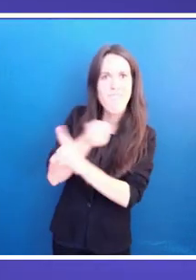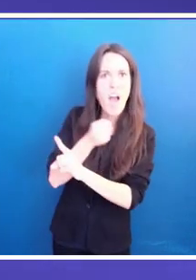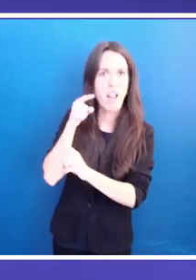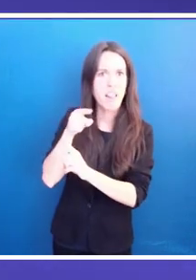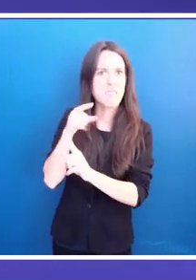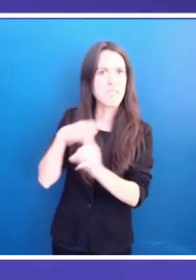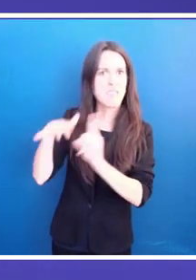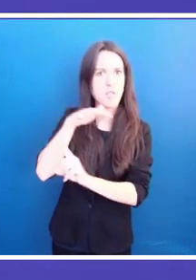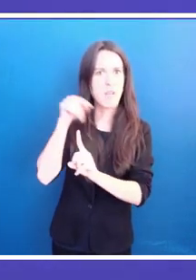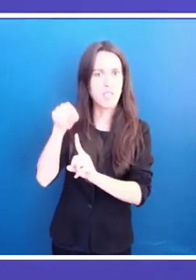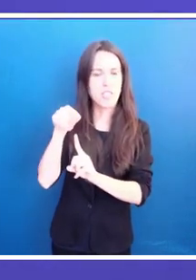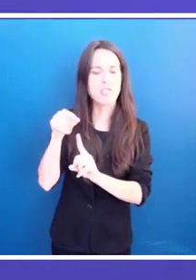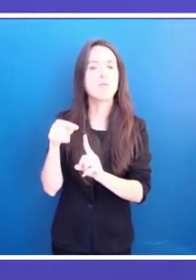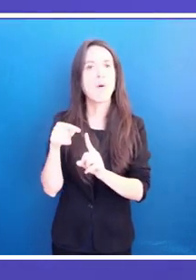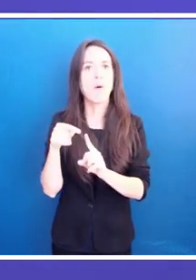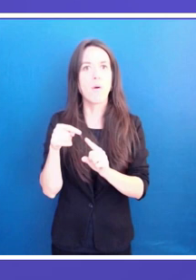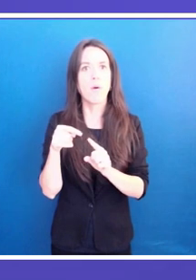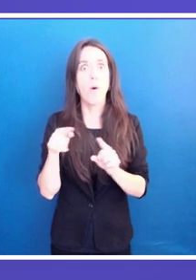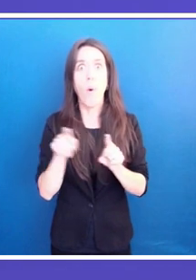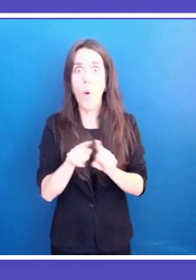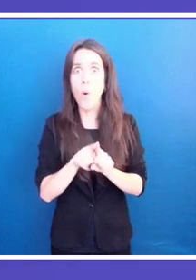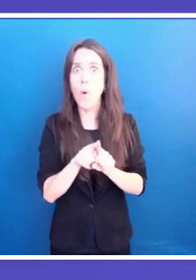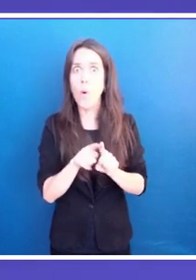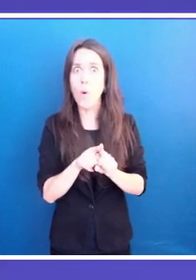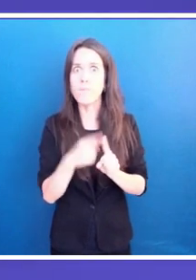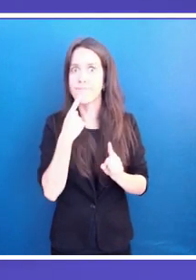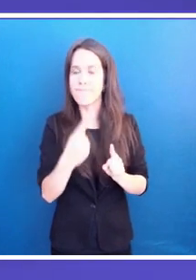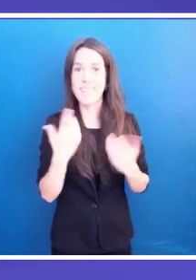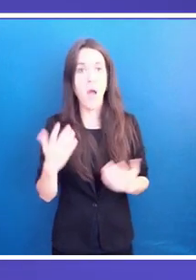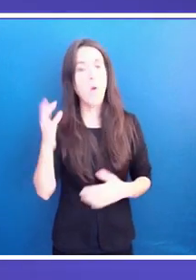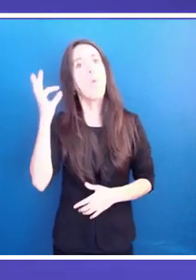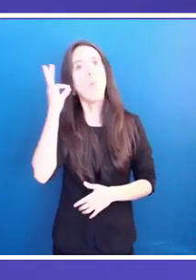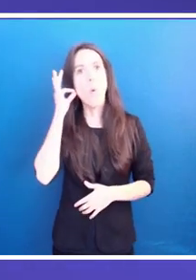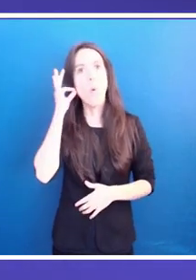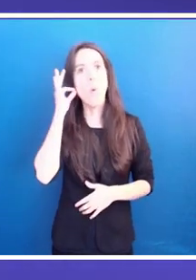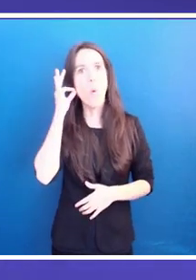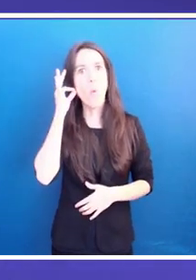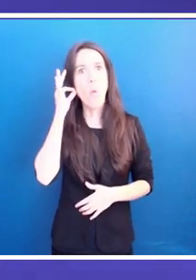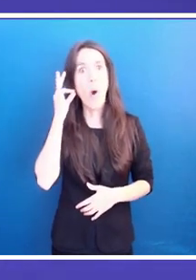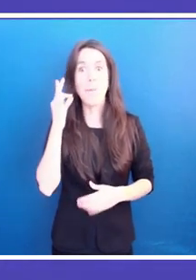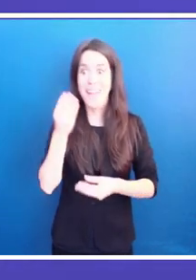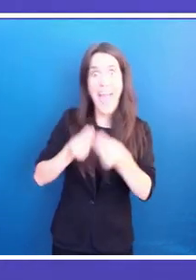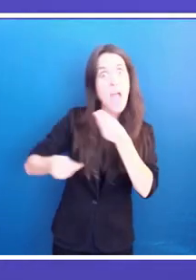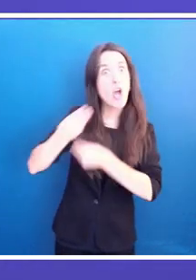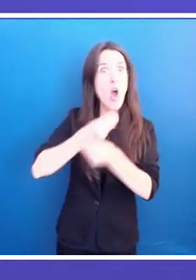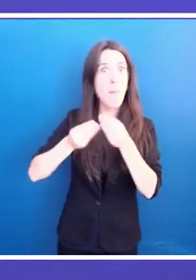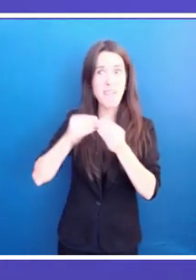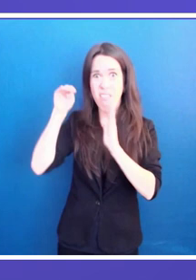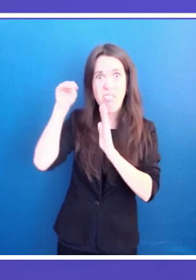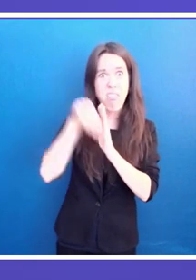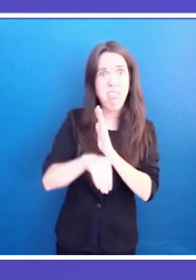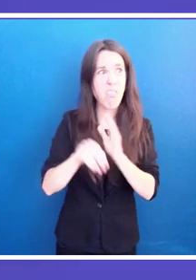It is also worth mentioning that women are more likely to be impacted by the economic impact of COVID-19.